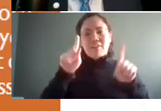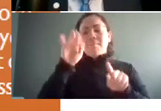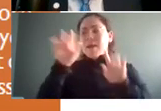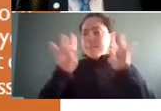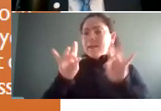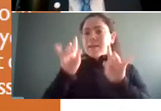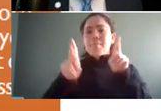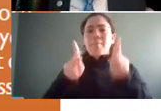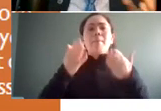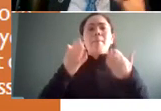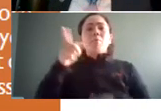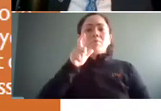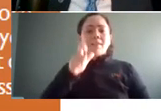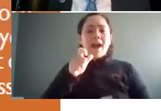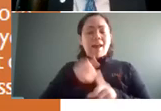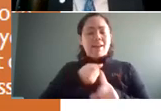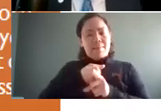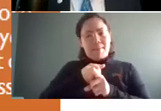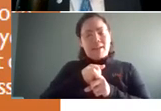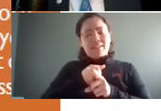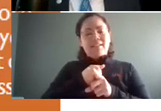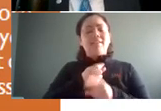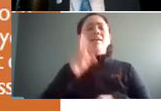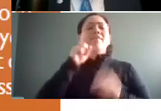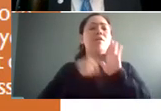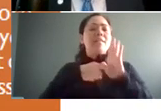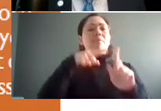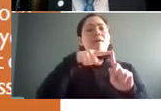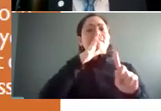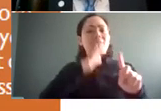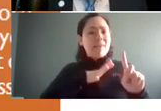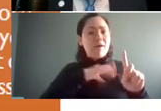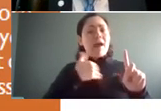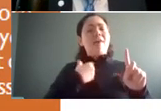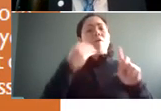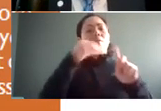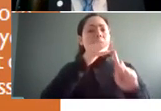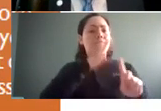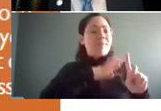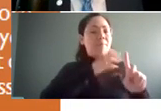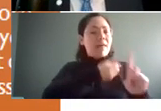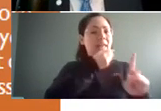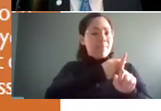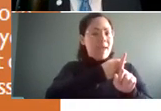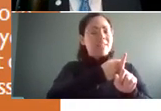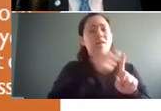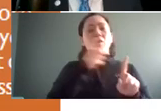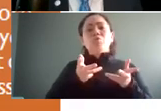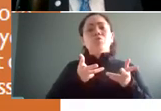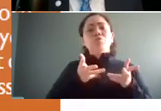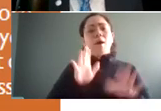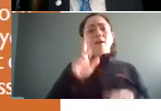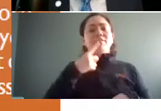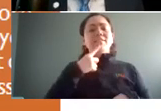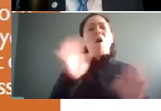weren't impacted so in that example with uh the females there are more females that were pacted impacted you don't want to then just say oh